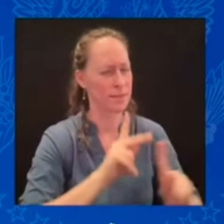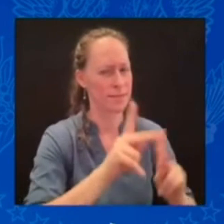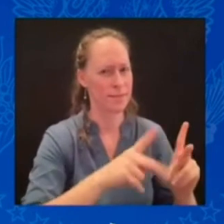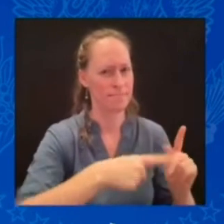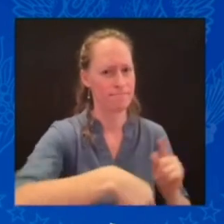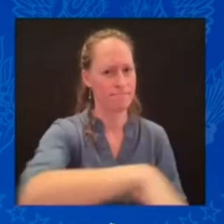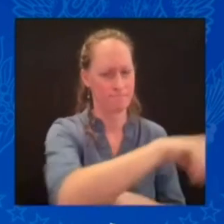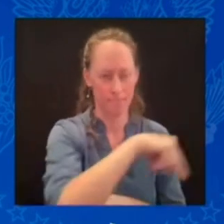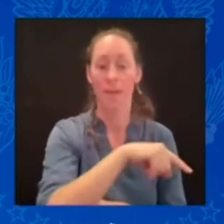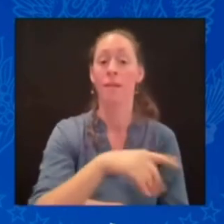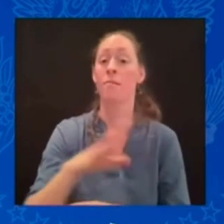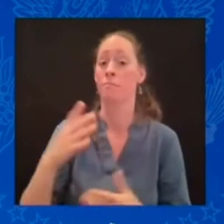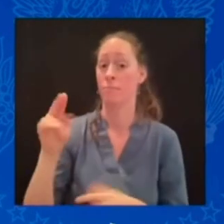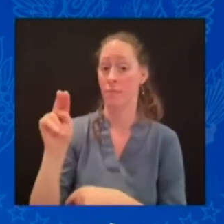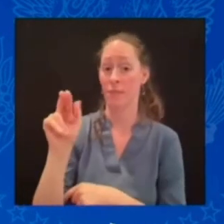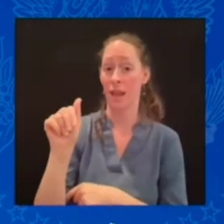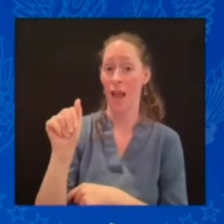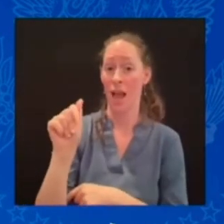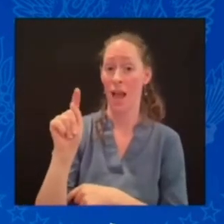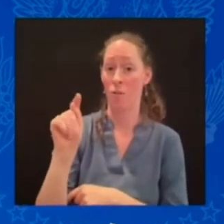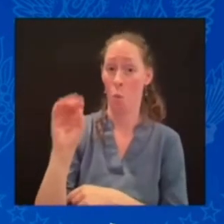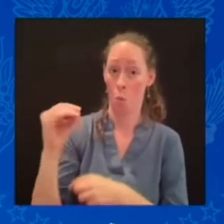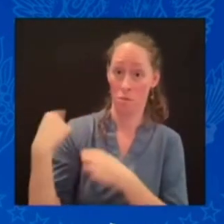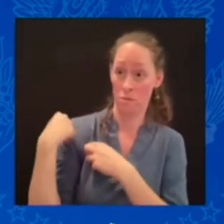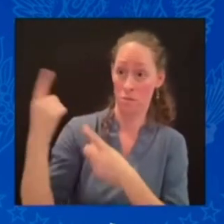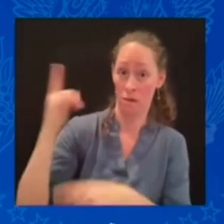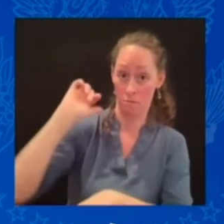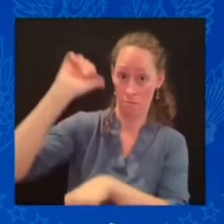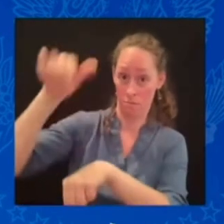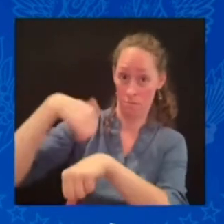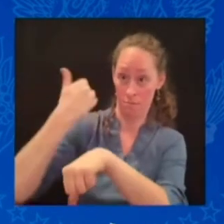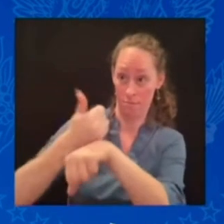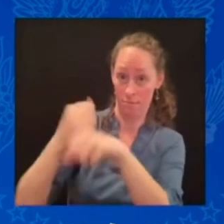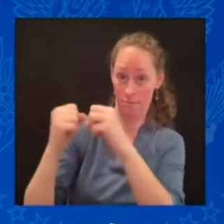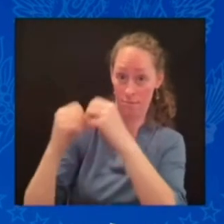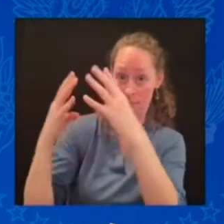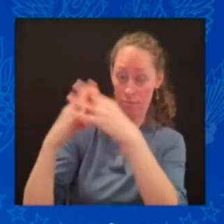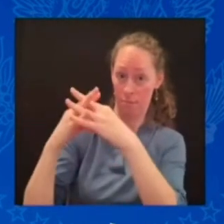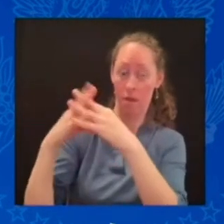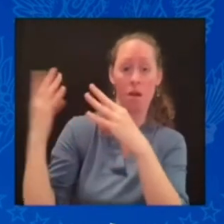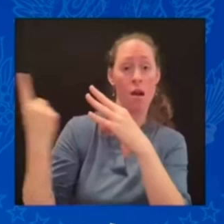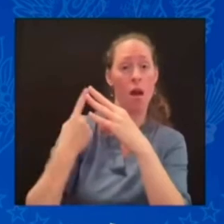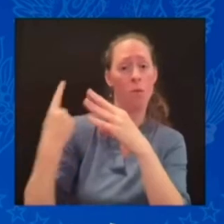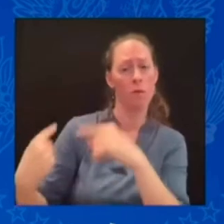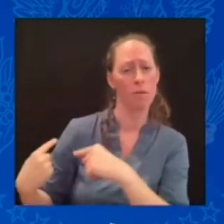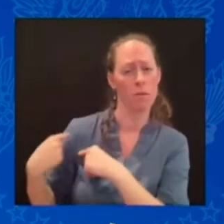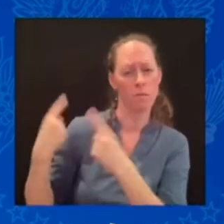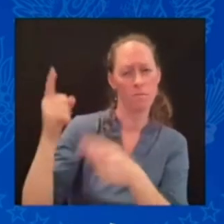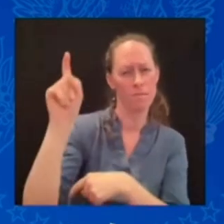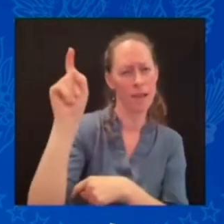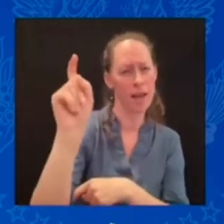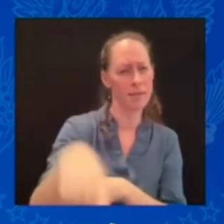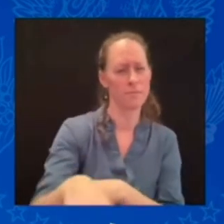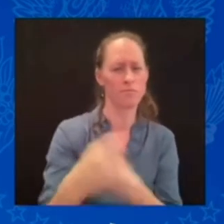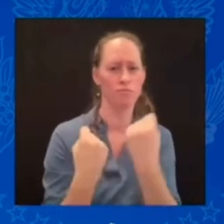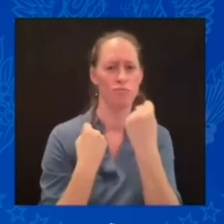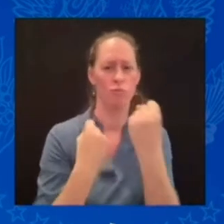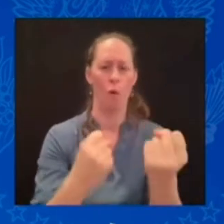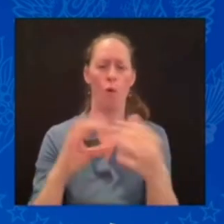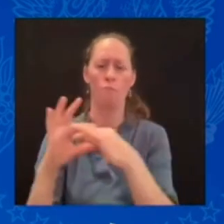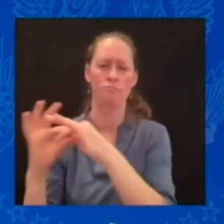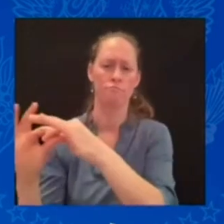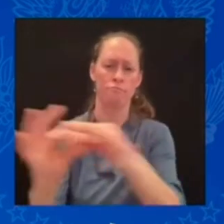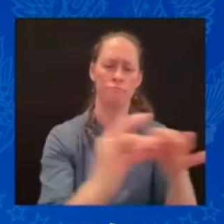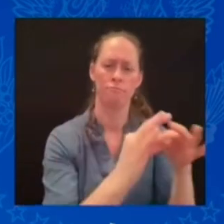unanimity among European and transatlantic partners. And so this is, you know, no one can